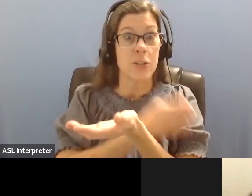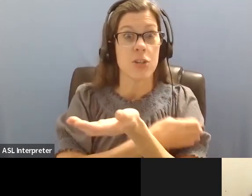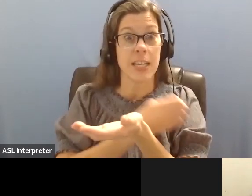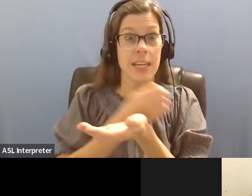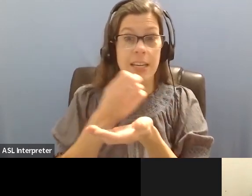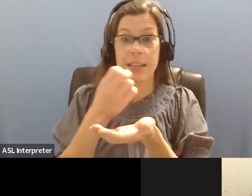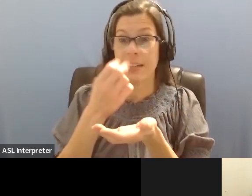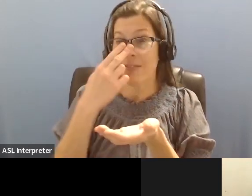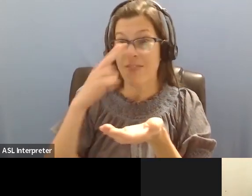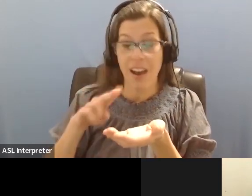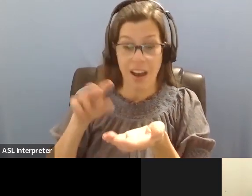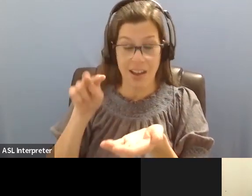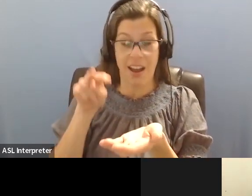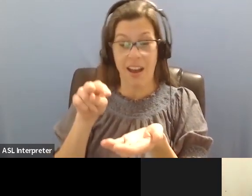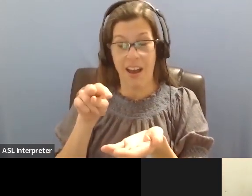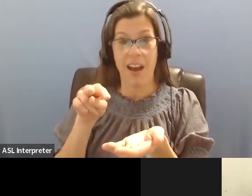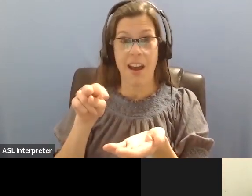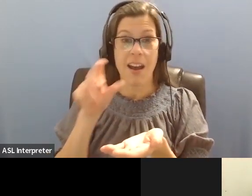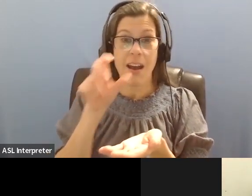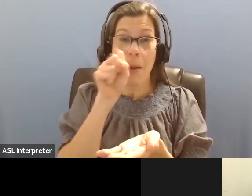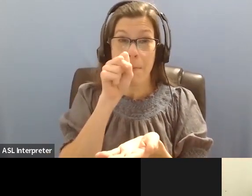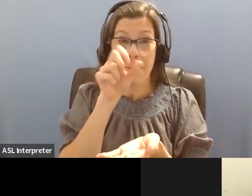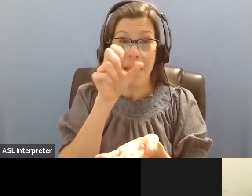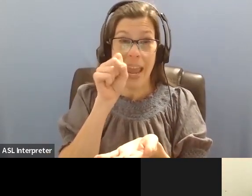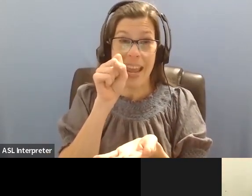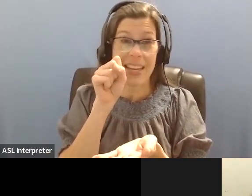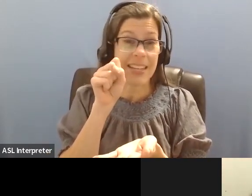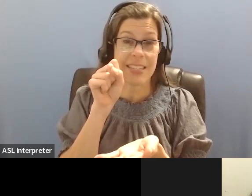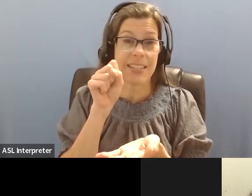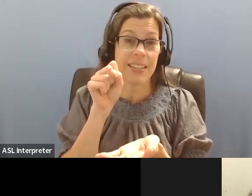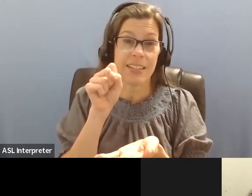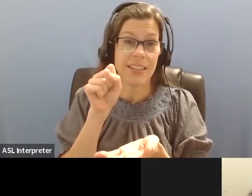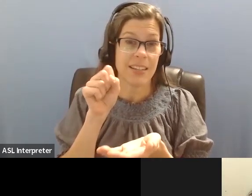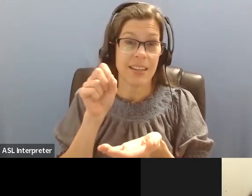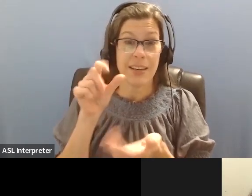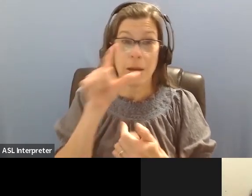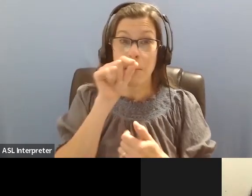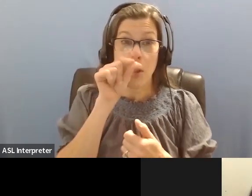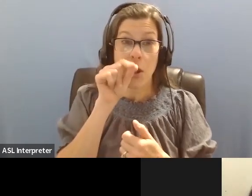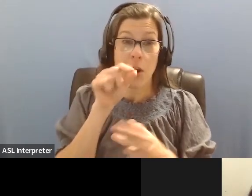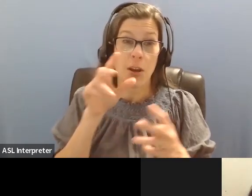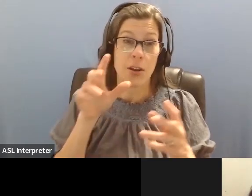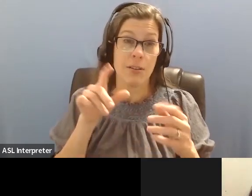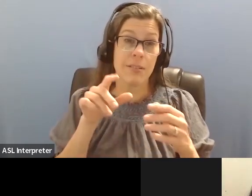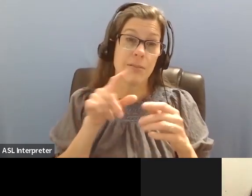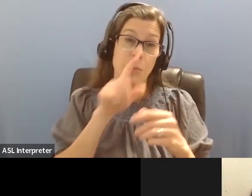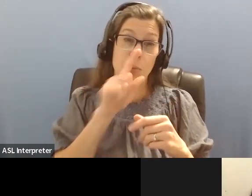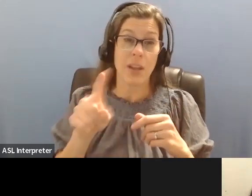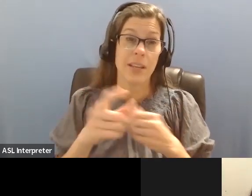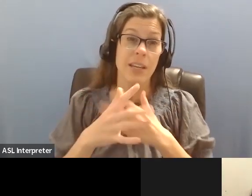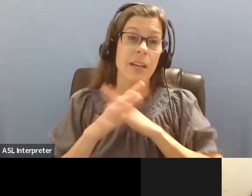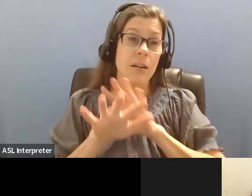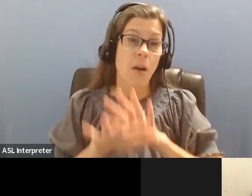by the simplest, not the simplest, the most calm species that we see in our everyday